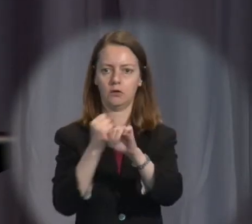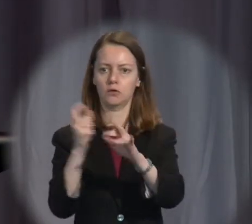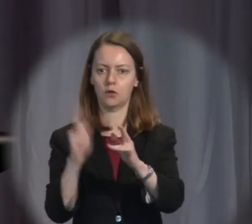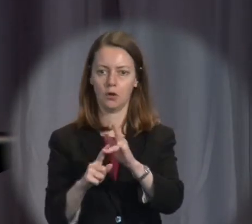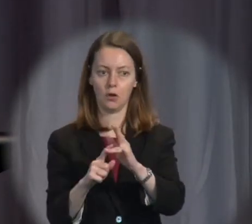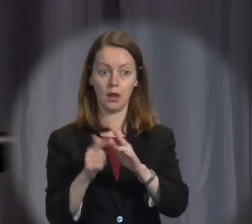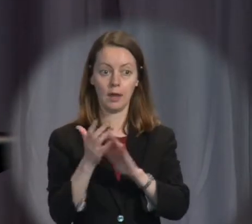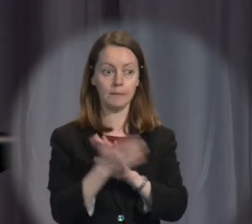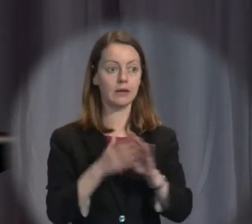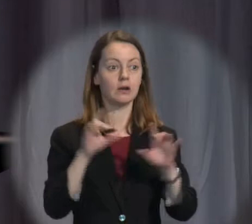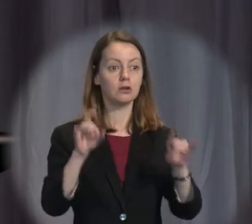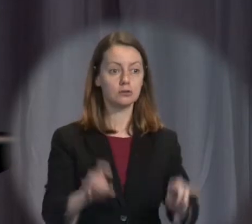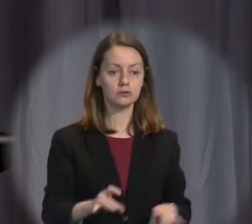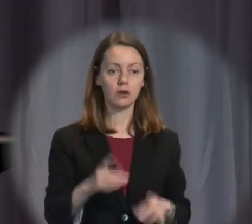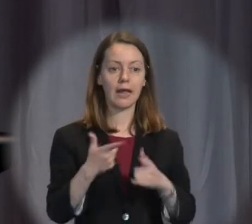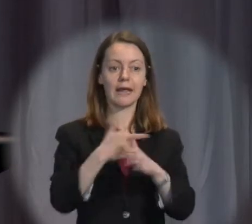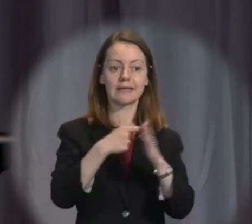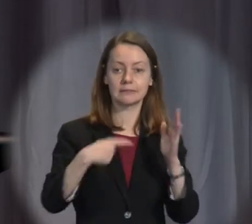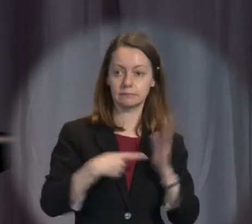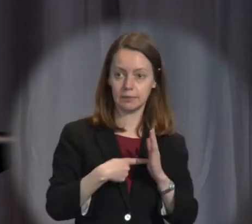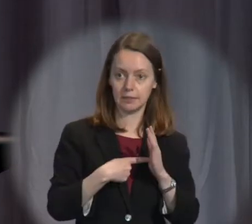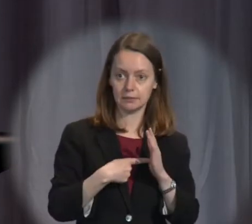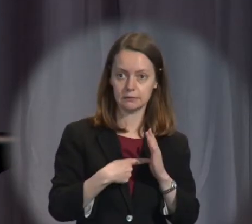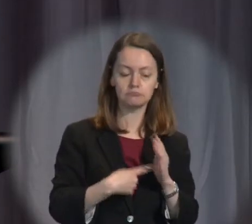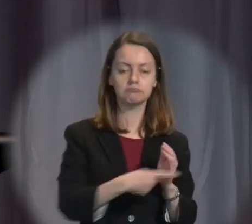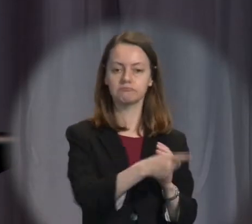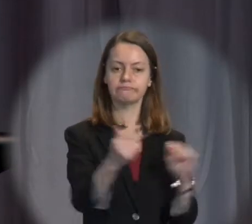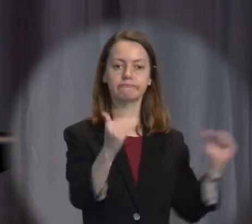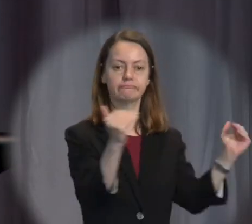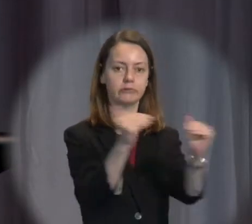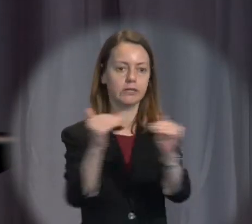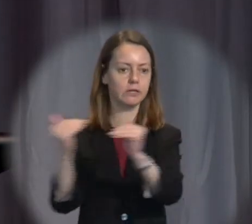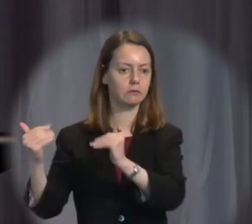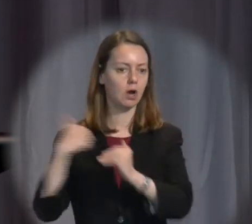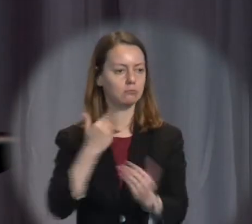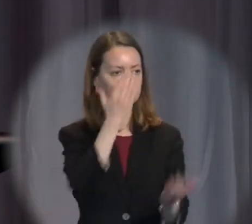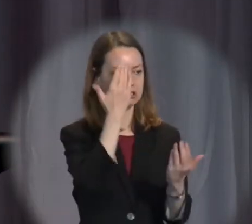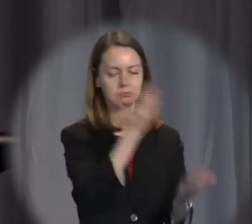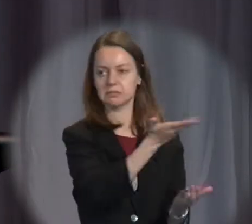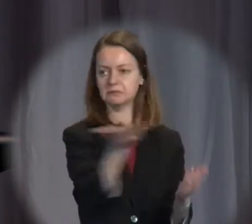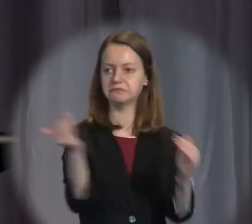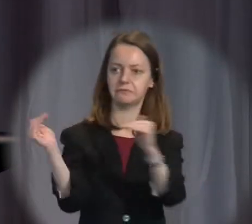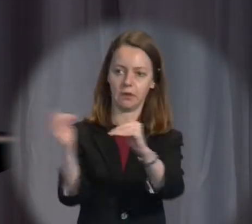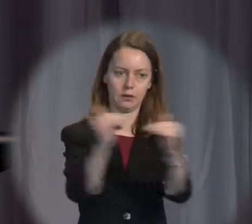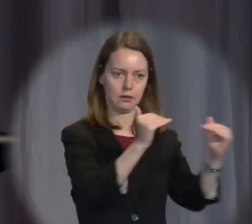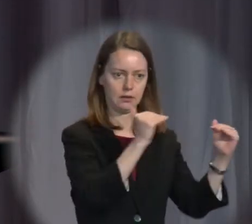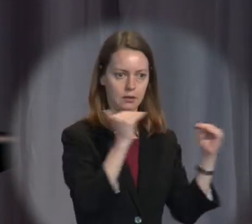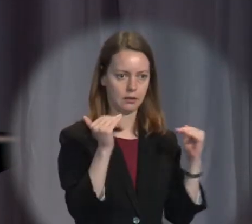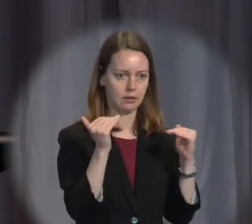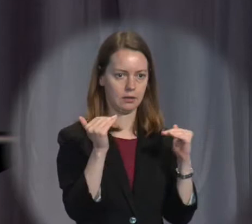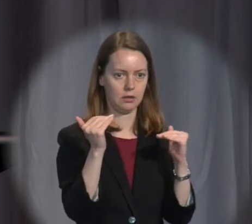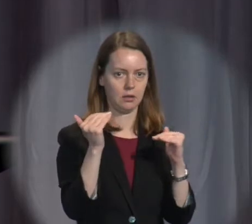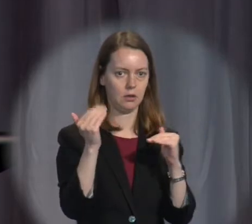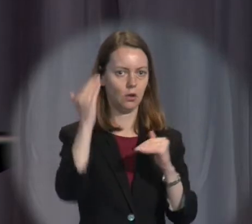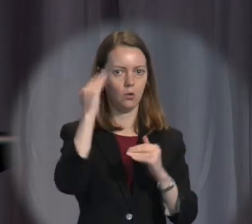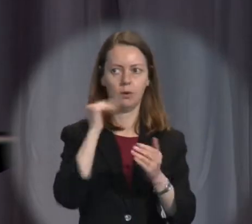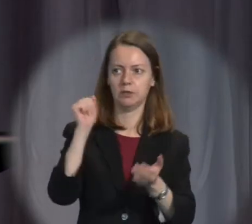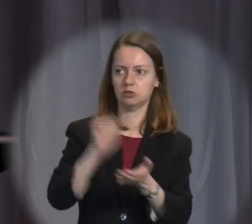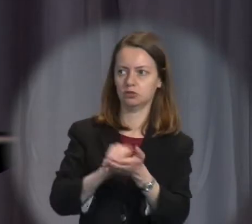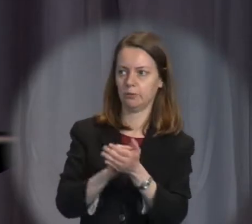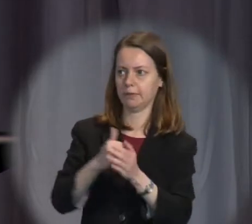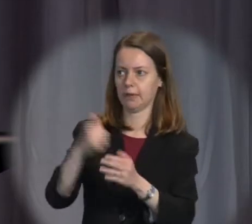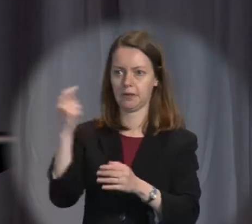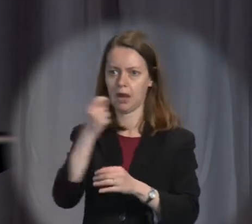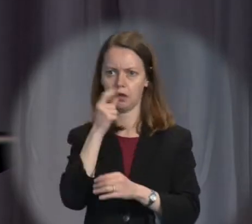expectation by Australians that fundamental rights and freedoms will be respected. If you ask the woman shopping in the Bourke Street Mall,